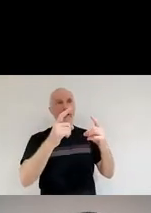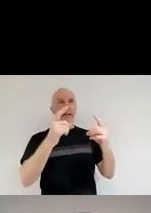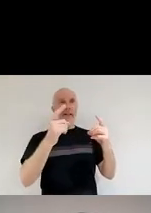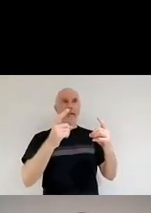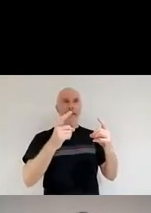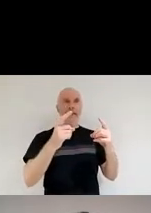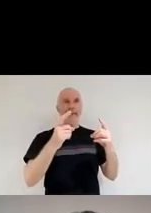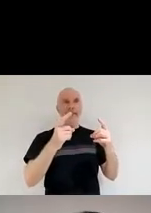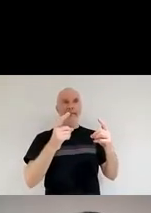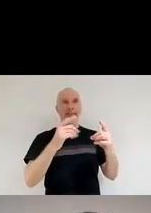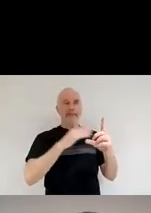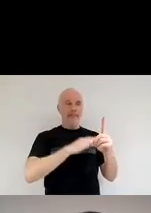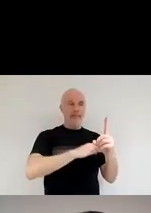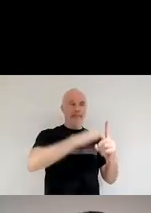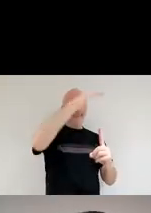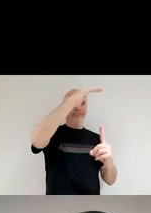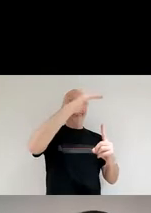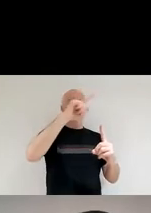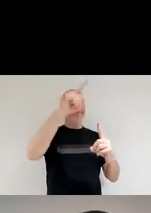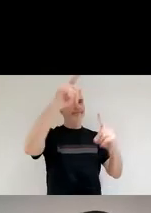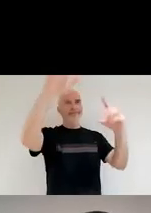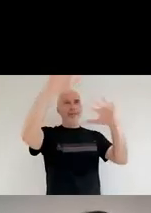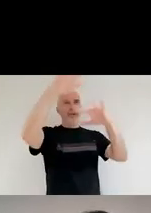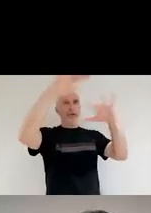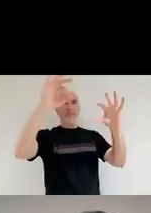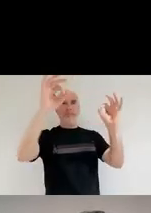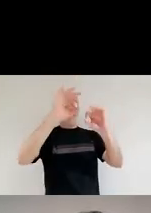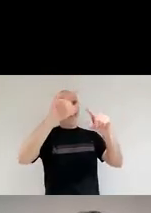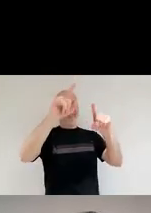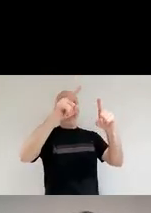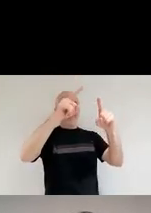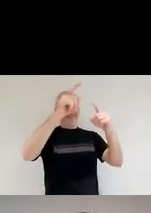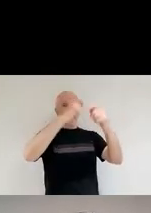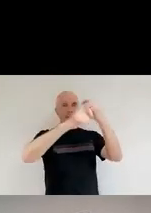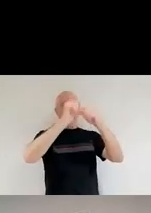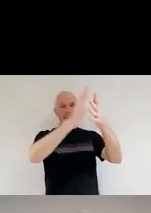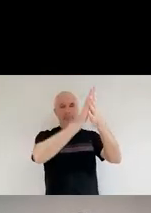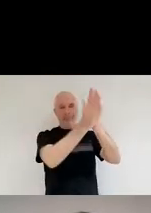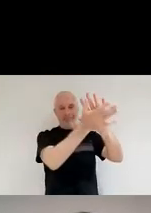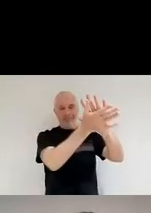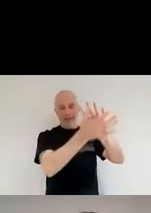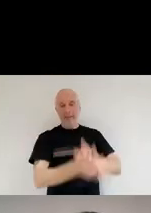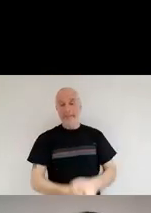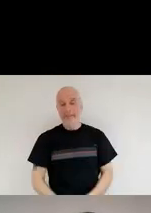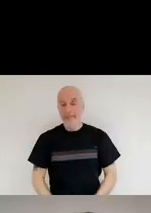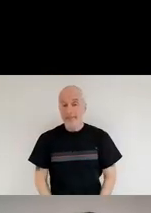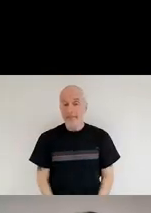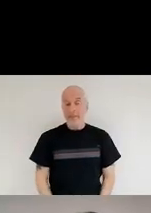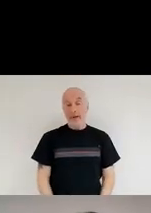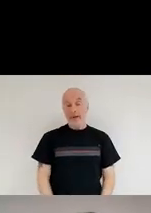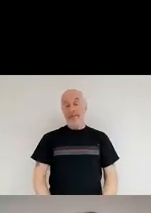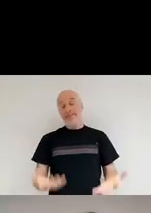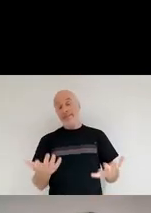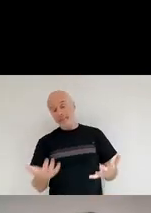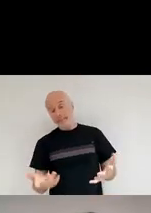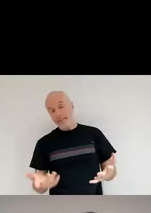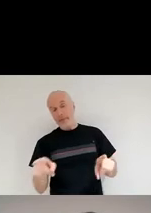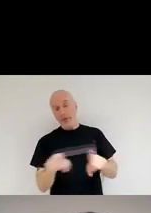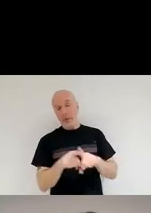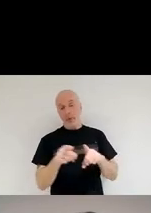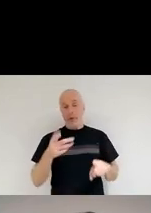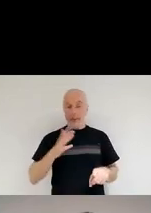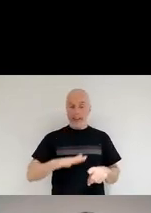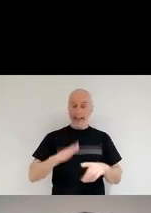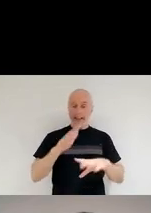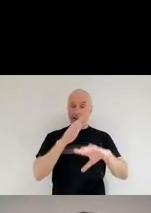dust just evaporates and we can't get any of them. And then the other thing we need is time. So whenever, whenever you're trying to